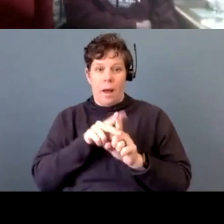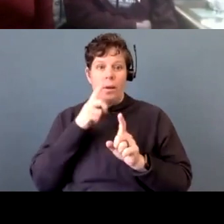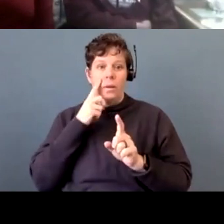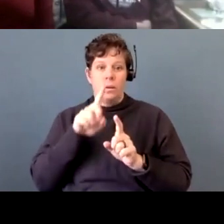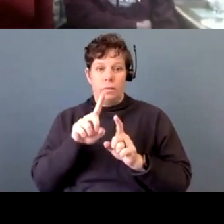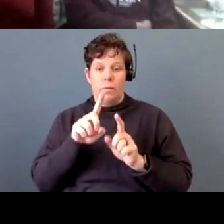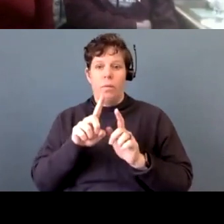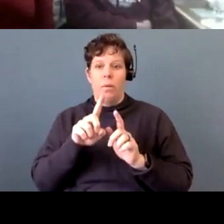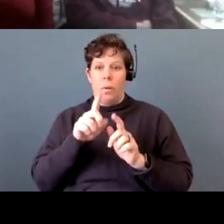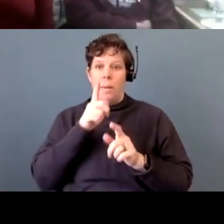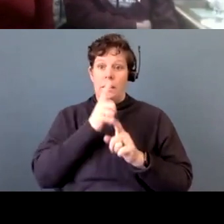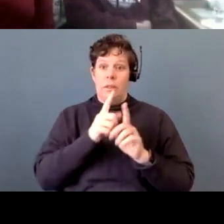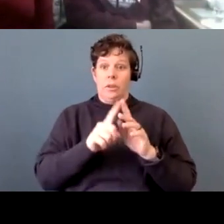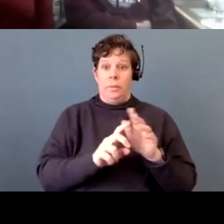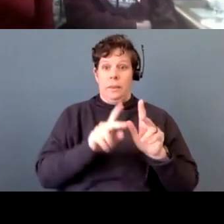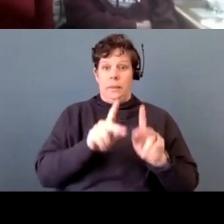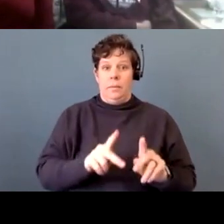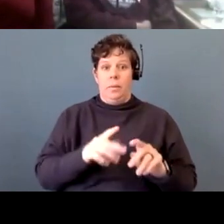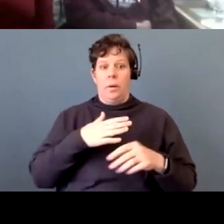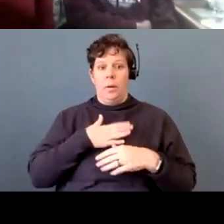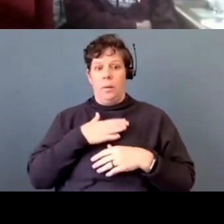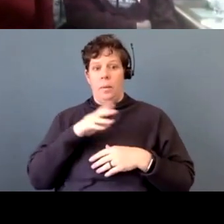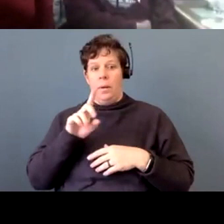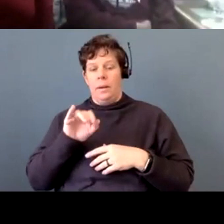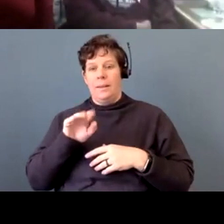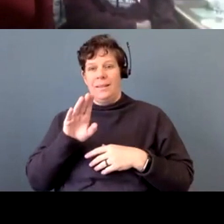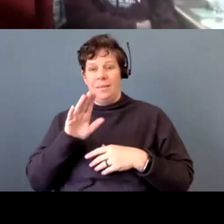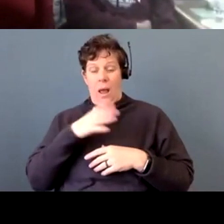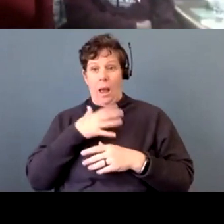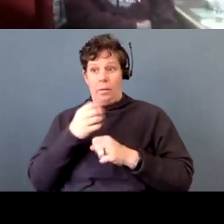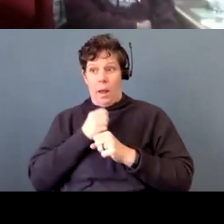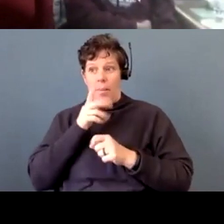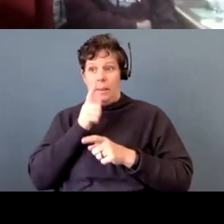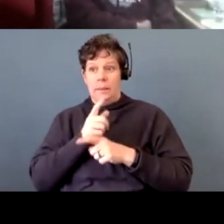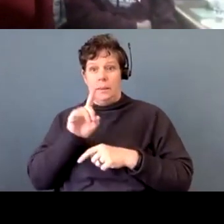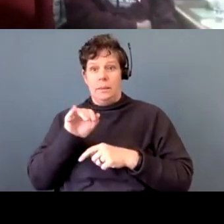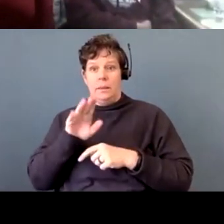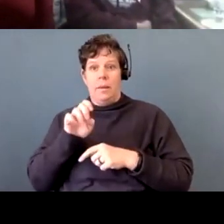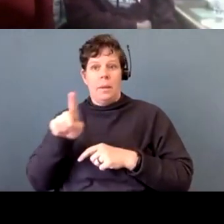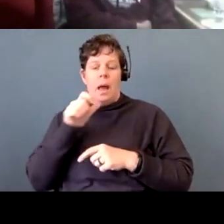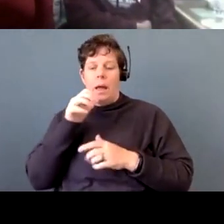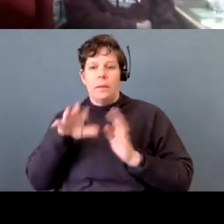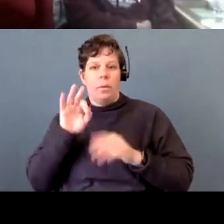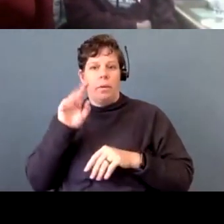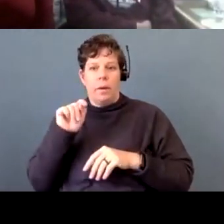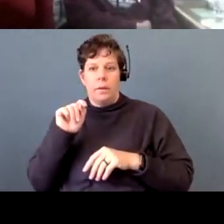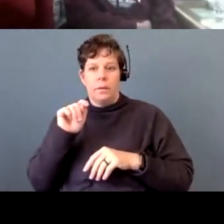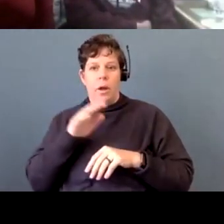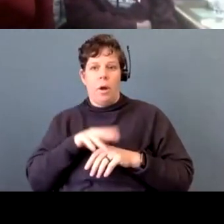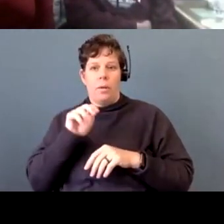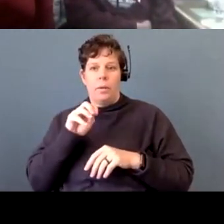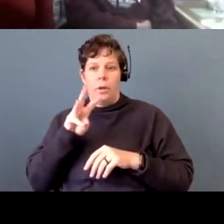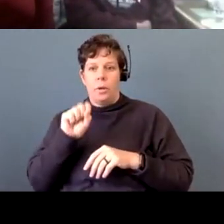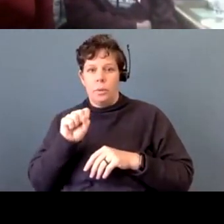right away because she was over at college at Eastern Washington and I did not want her to find out on the news. did